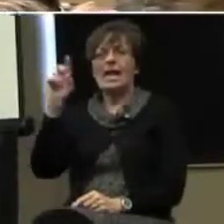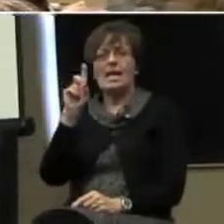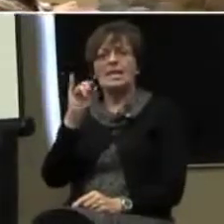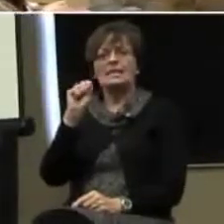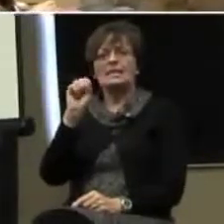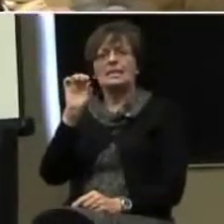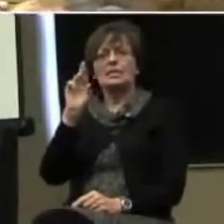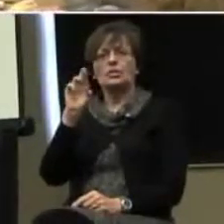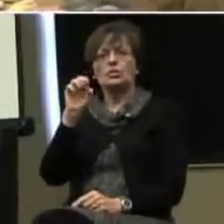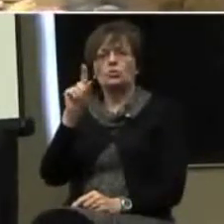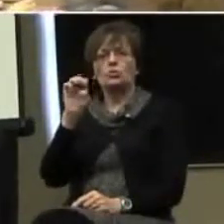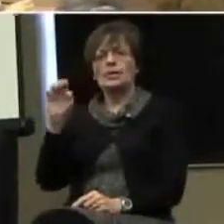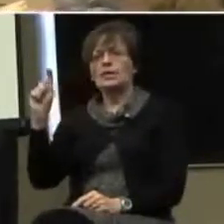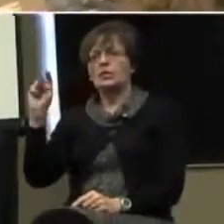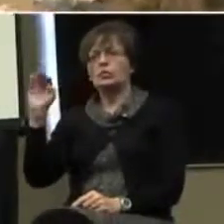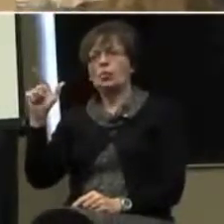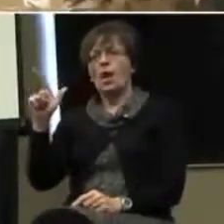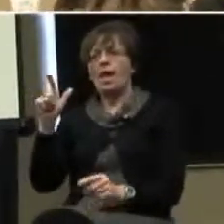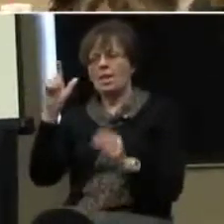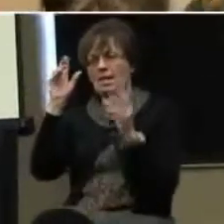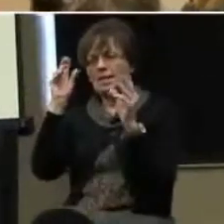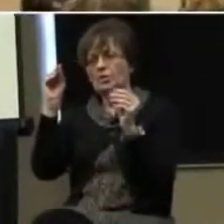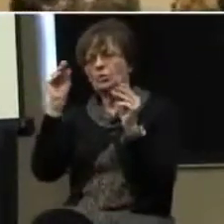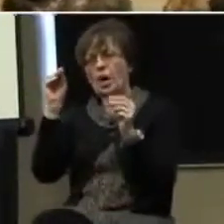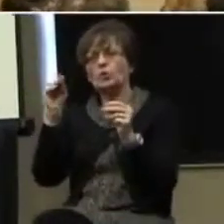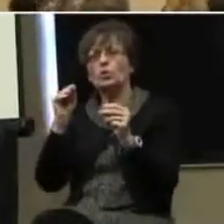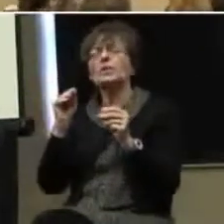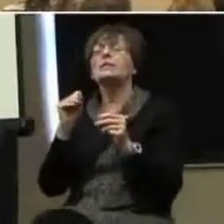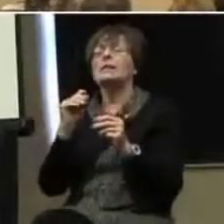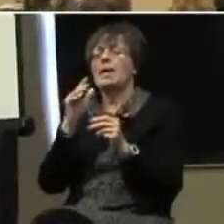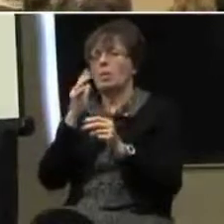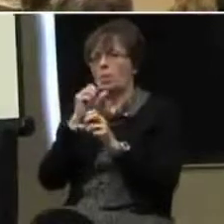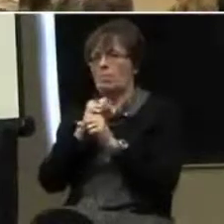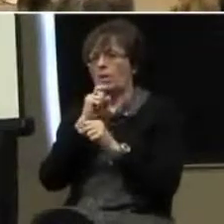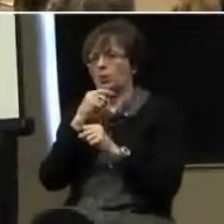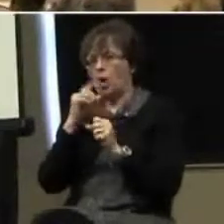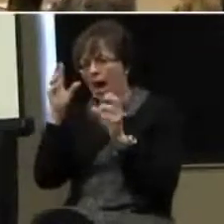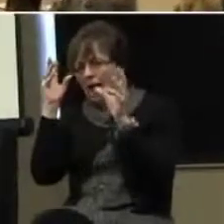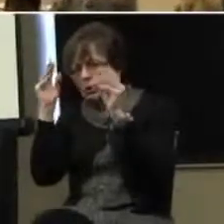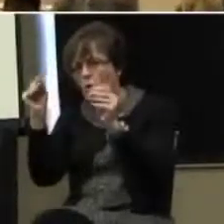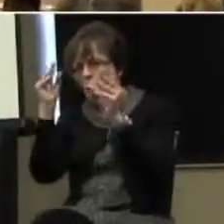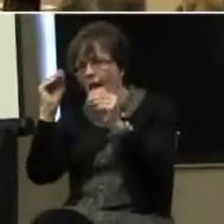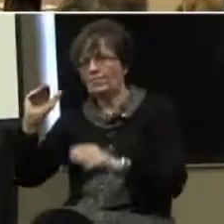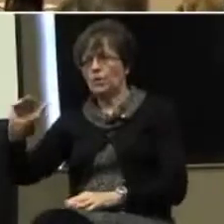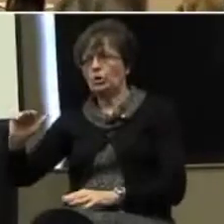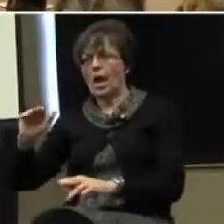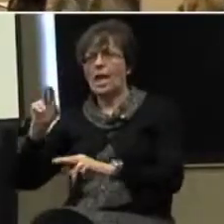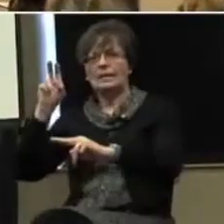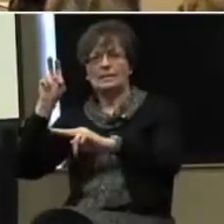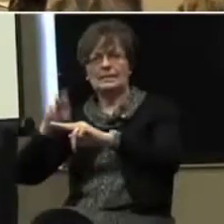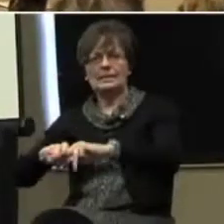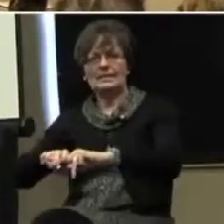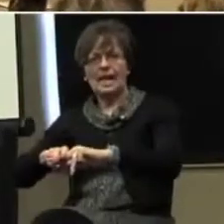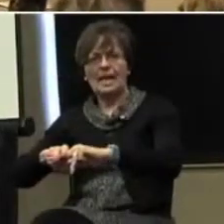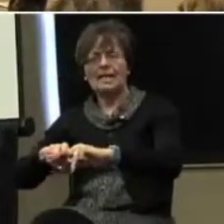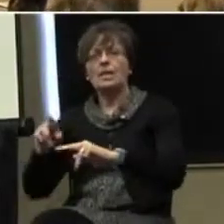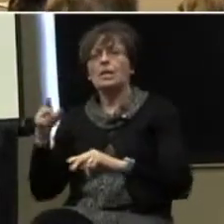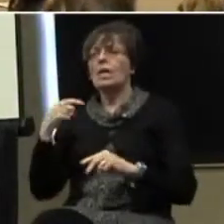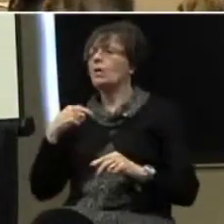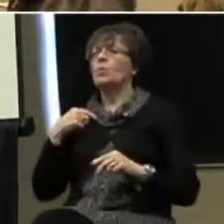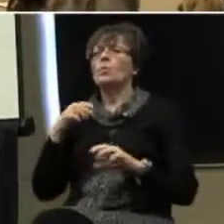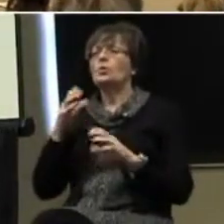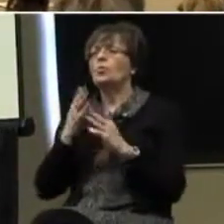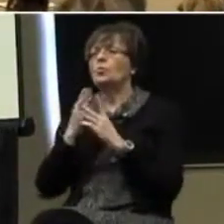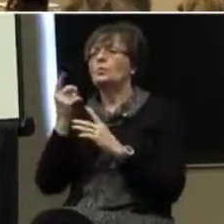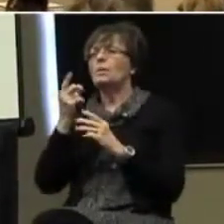discrete trial instruction, and I would actually make sure that I taught the child to sit. We